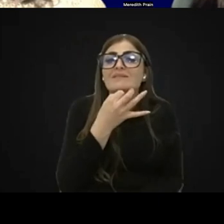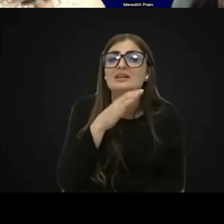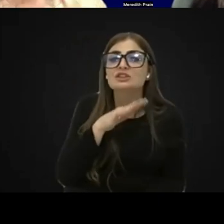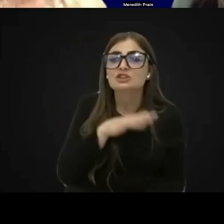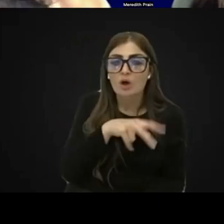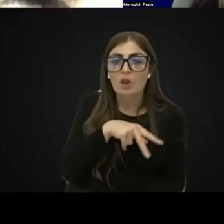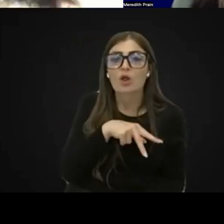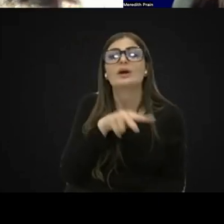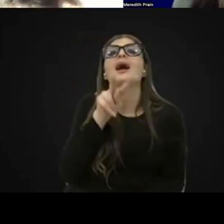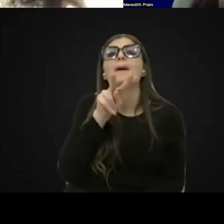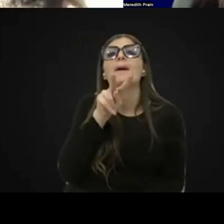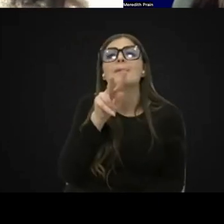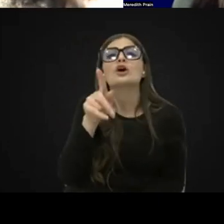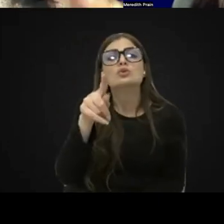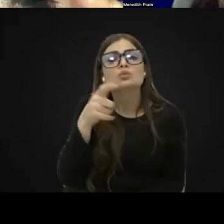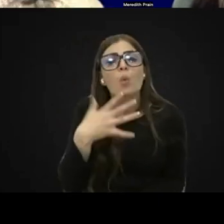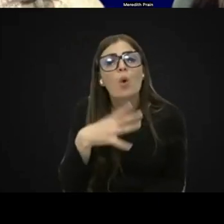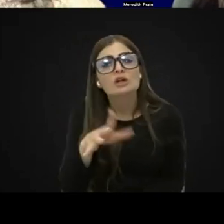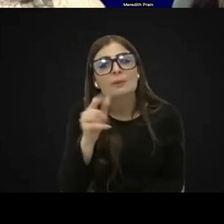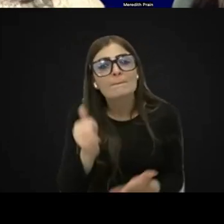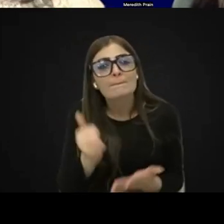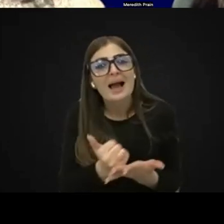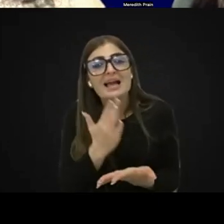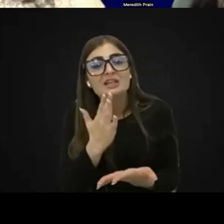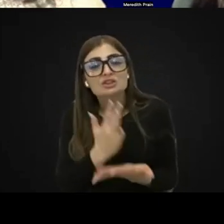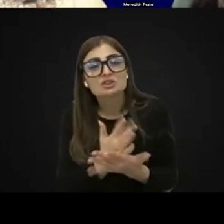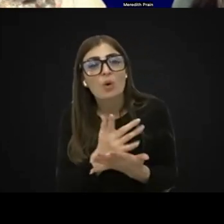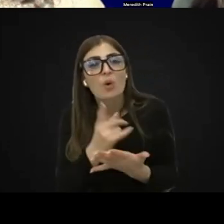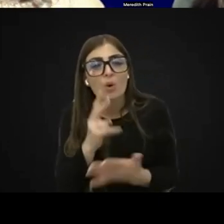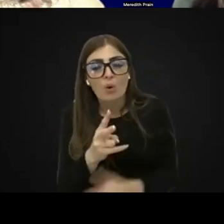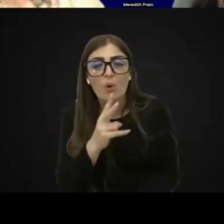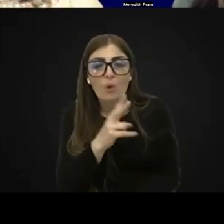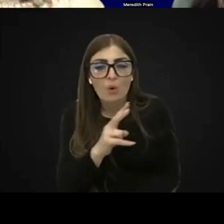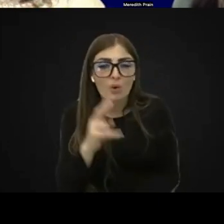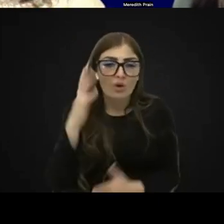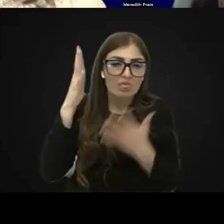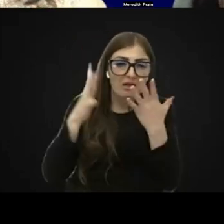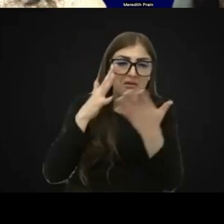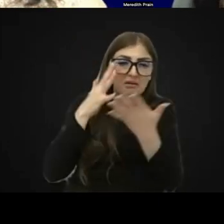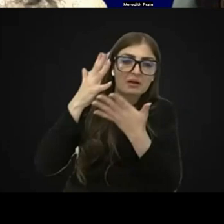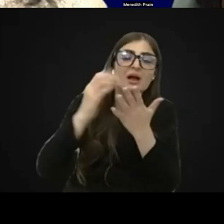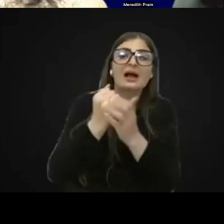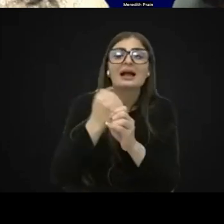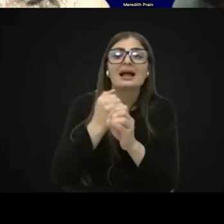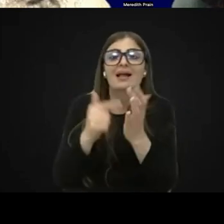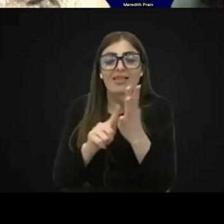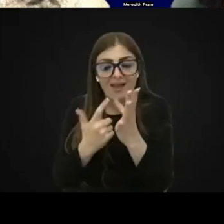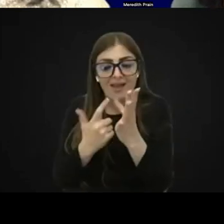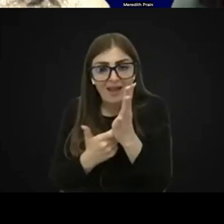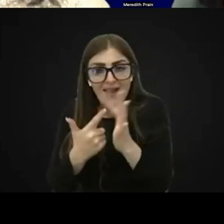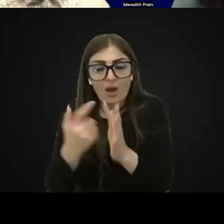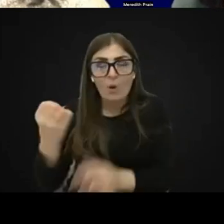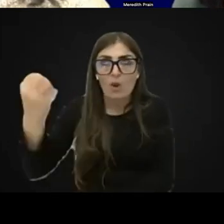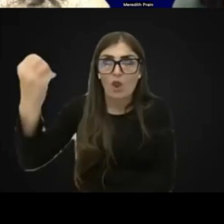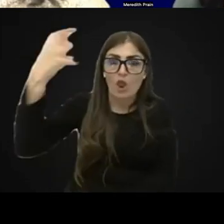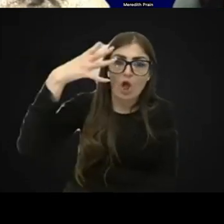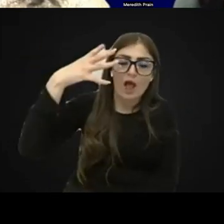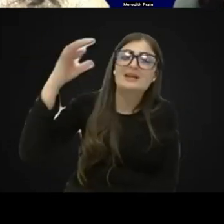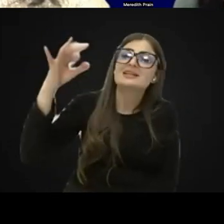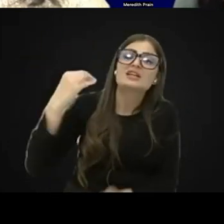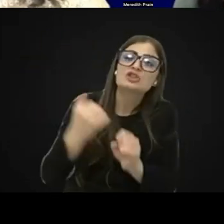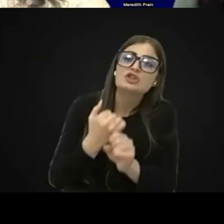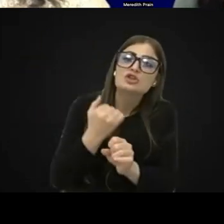gazing, you want to make sure that the glare sources that they're, or the light sources that they're looking at, doesn't produce